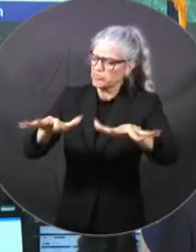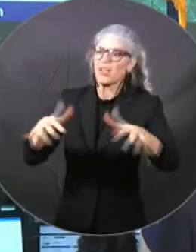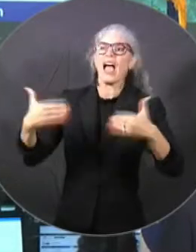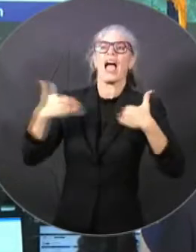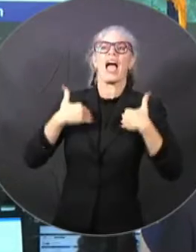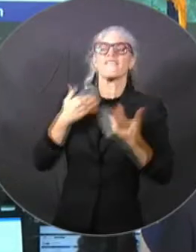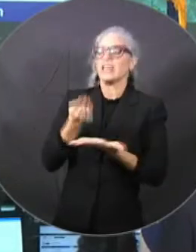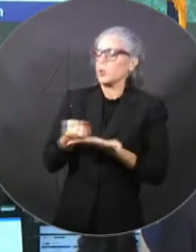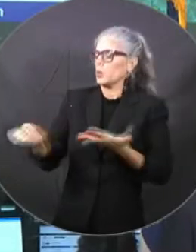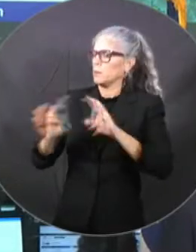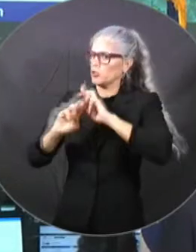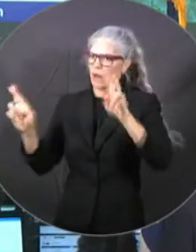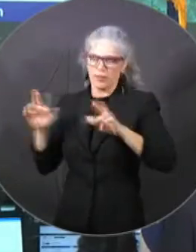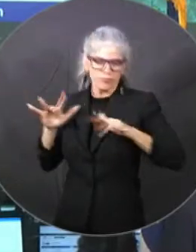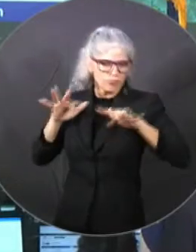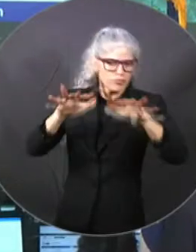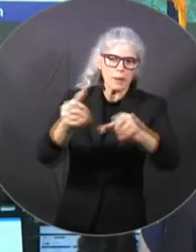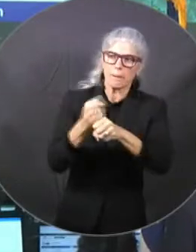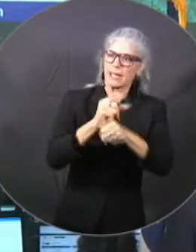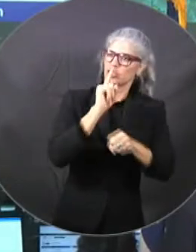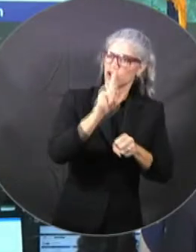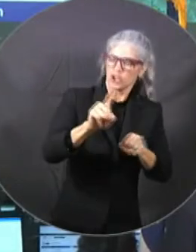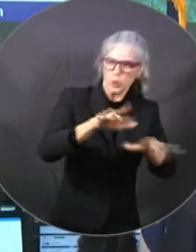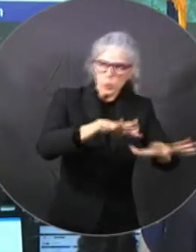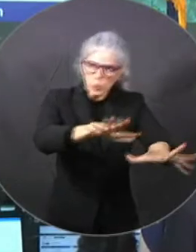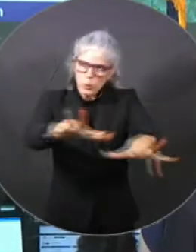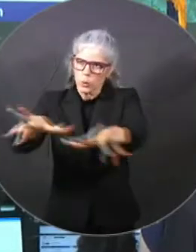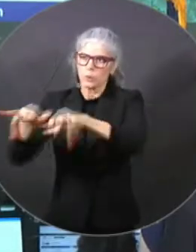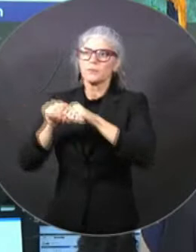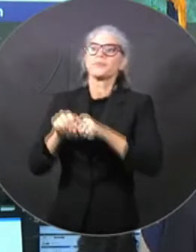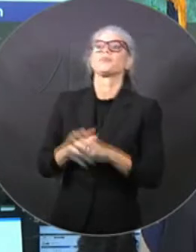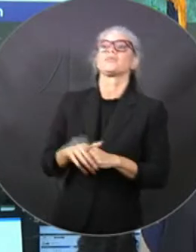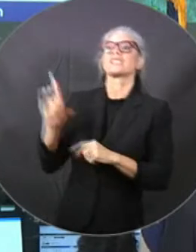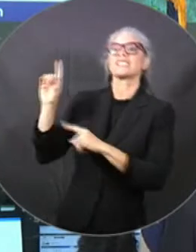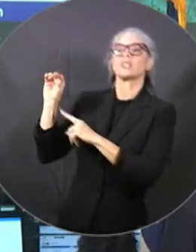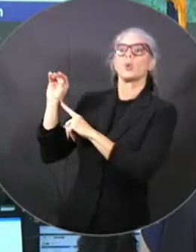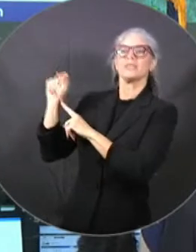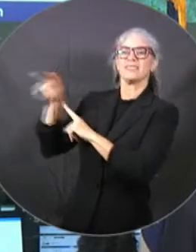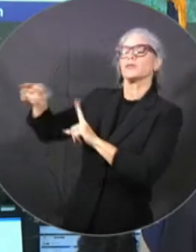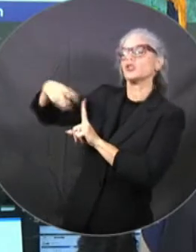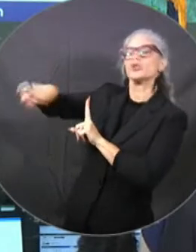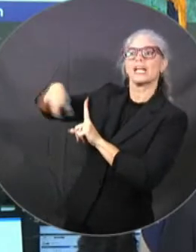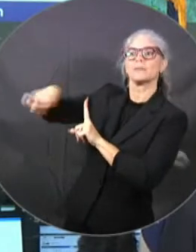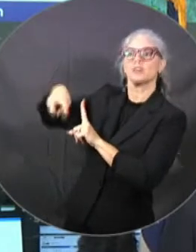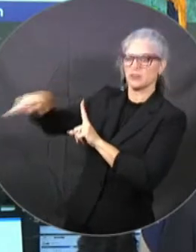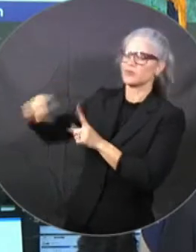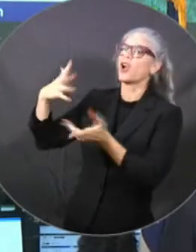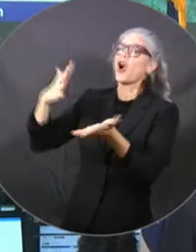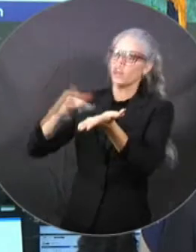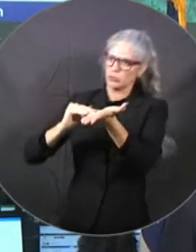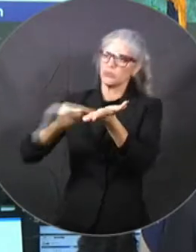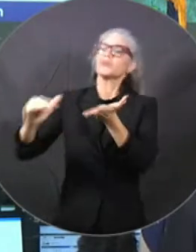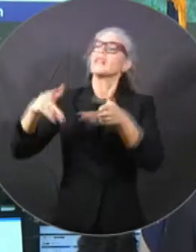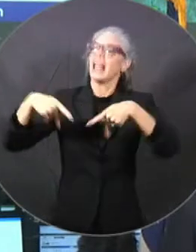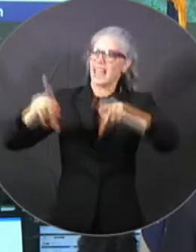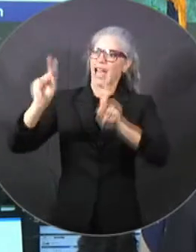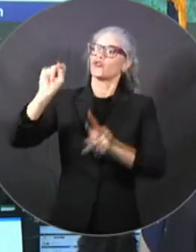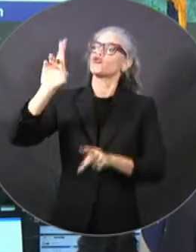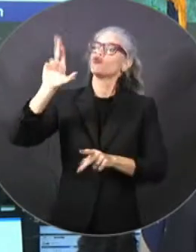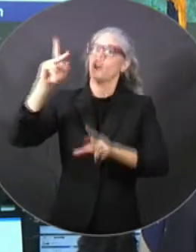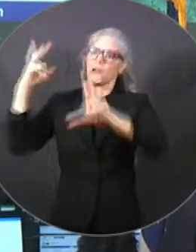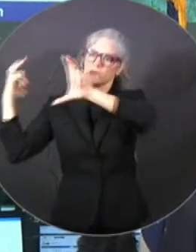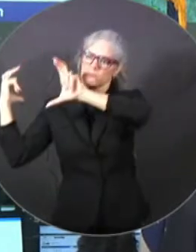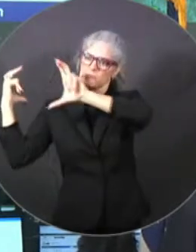for DOT waivers. We're going to be receiving those this morning to make sure that we can move commodities around the state. There are numerous. They're on our website,